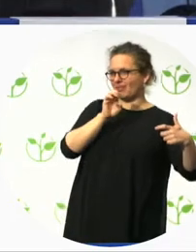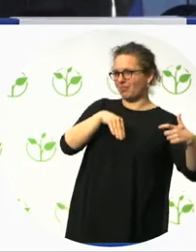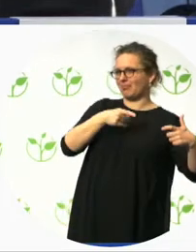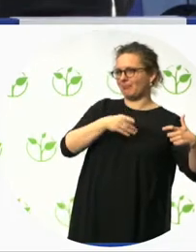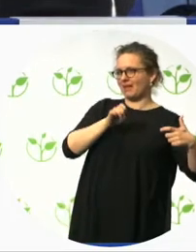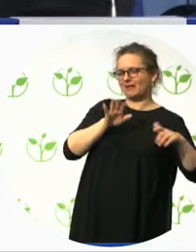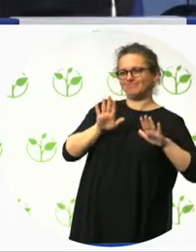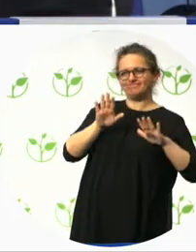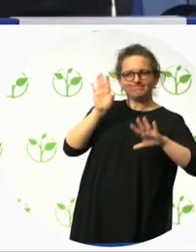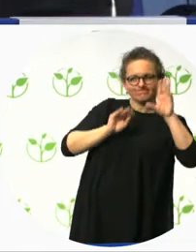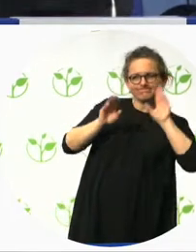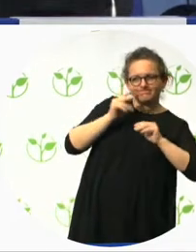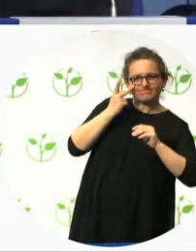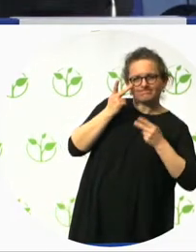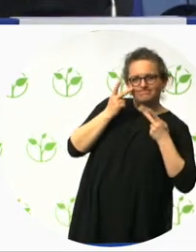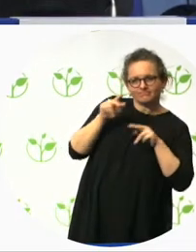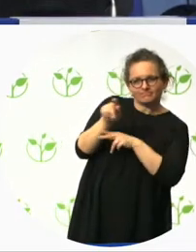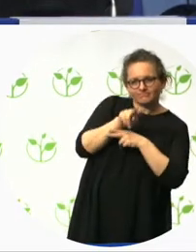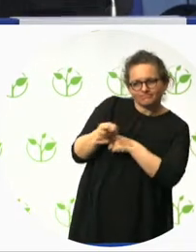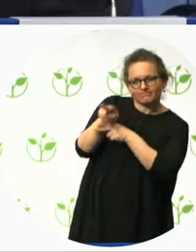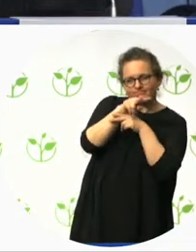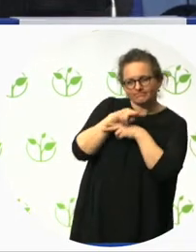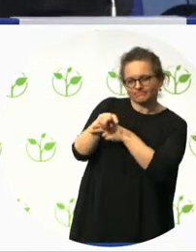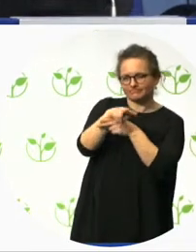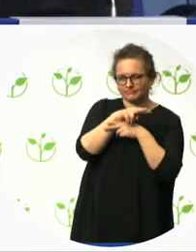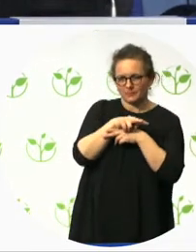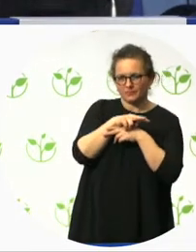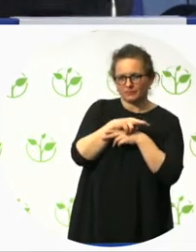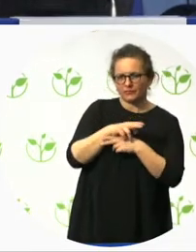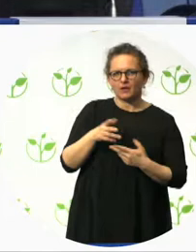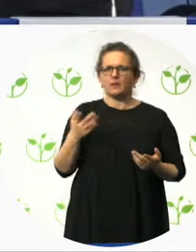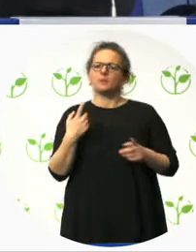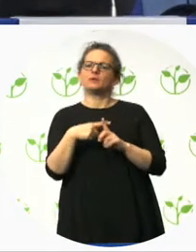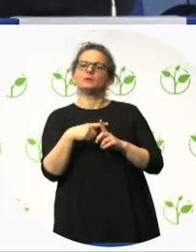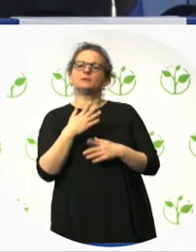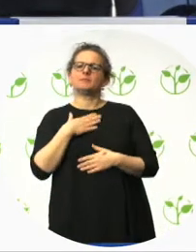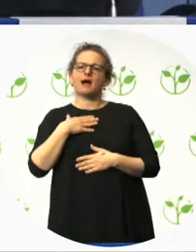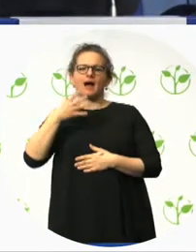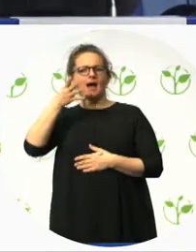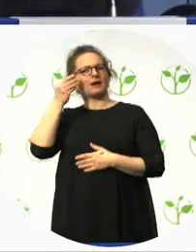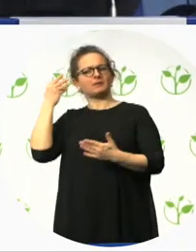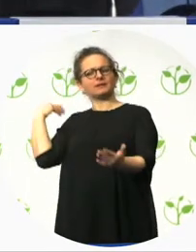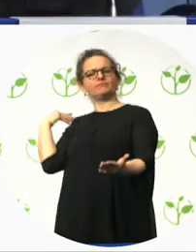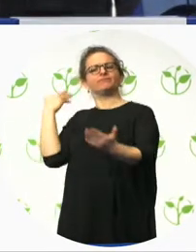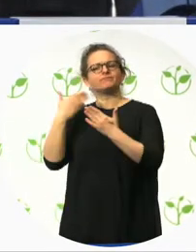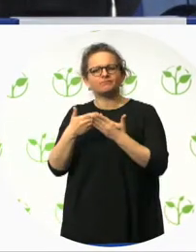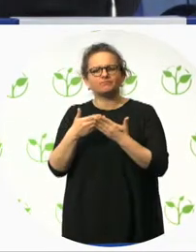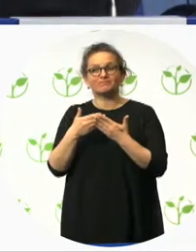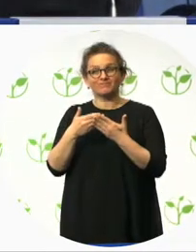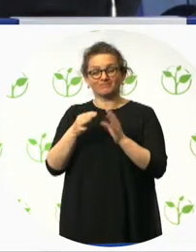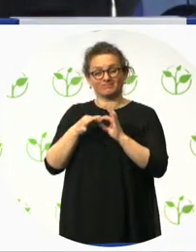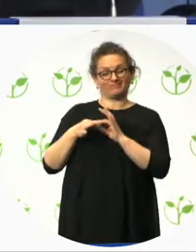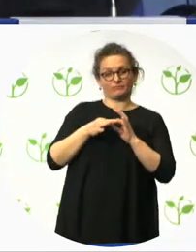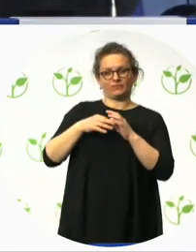research unit on disability disability and employment at the university is that we have a programme, a training programme for